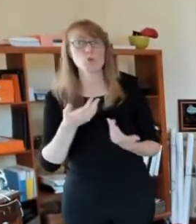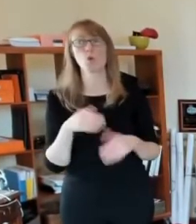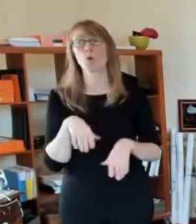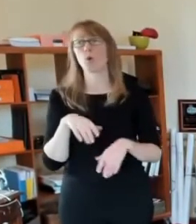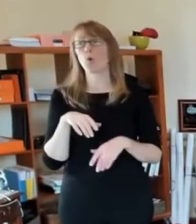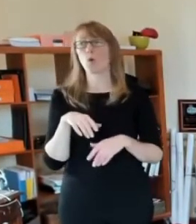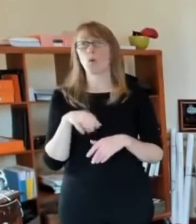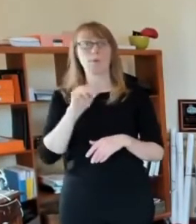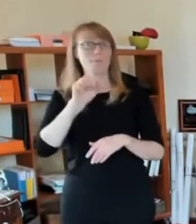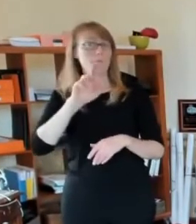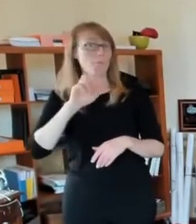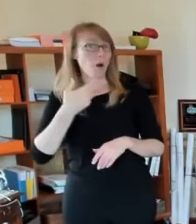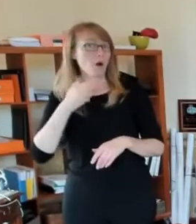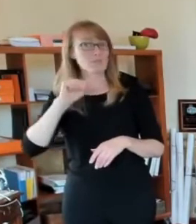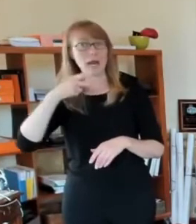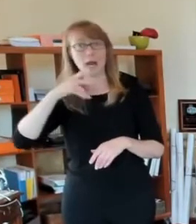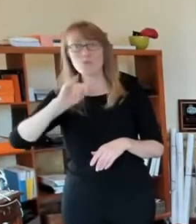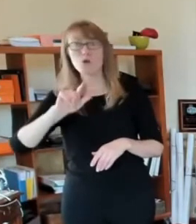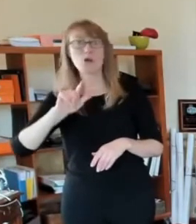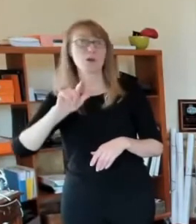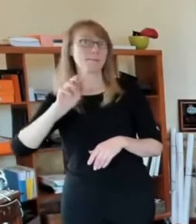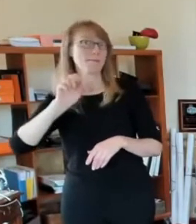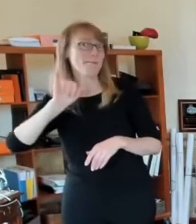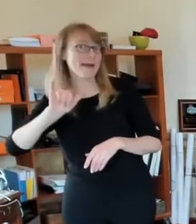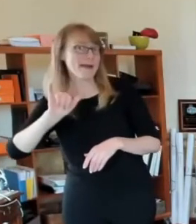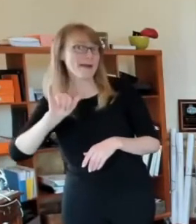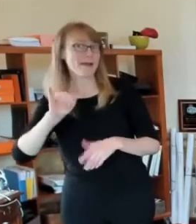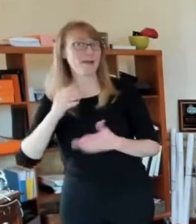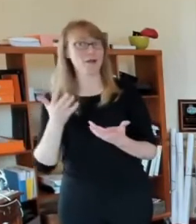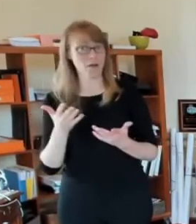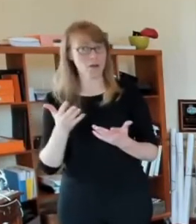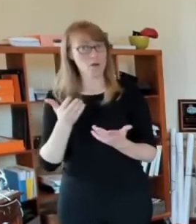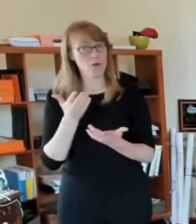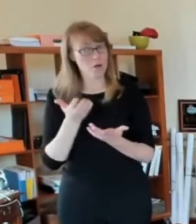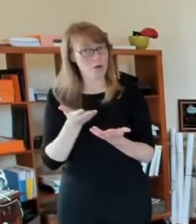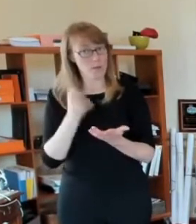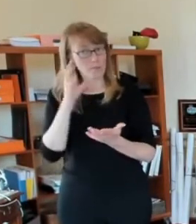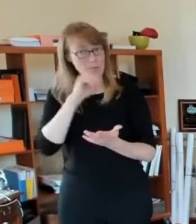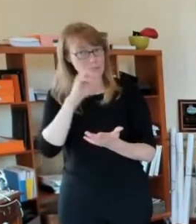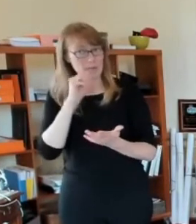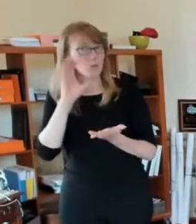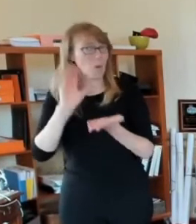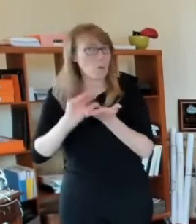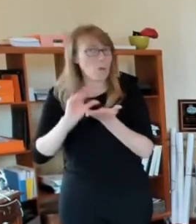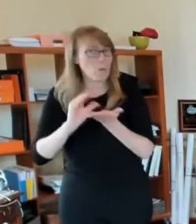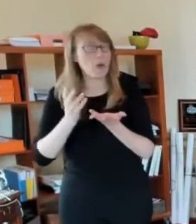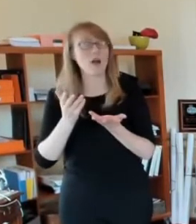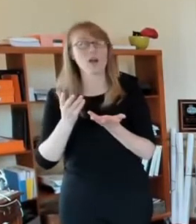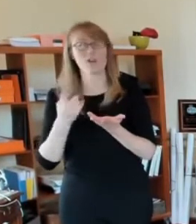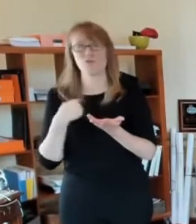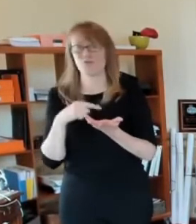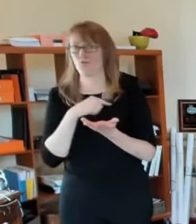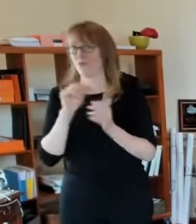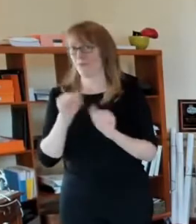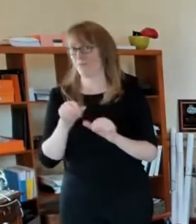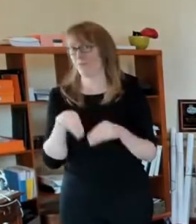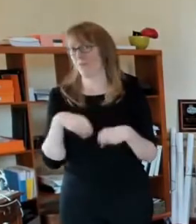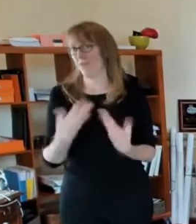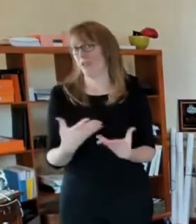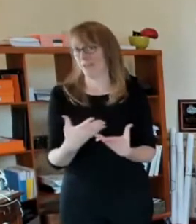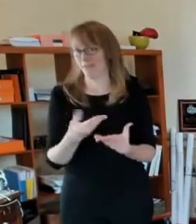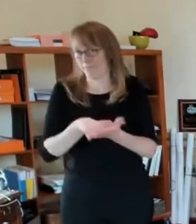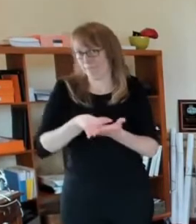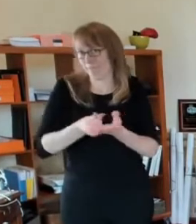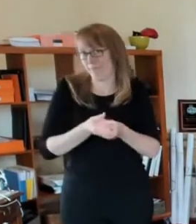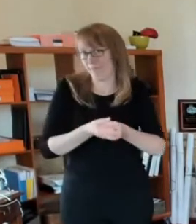months of rent or mortgage assistance. This is also available if you were able to pay it then, but you're not able to pay it now.